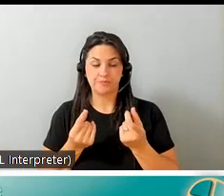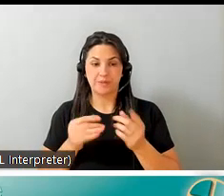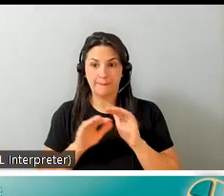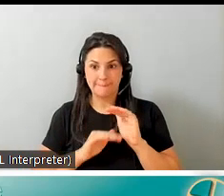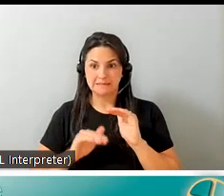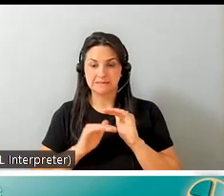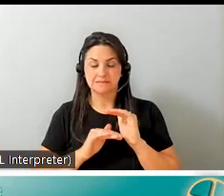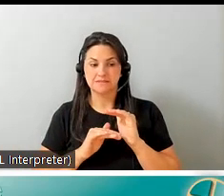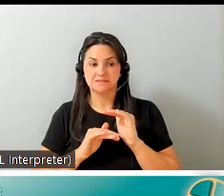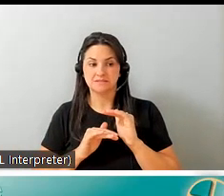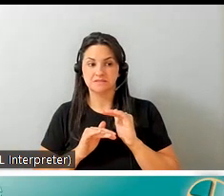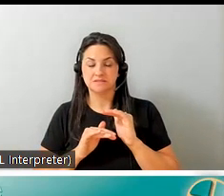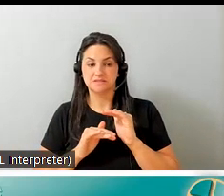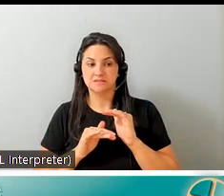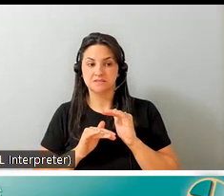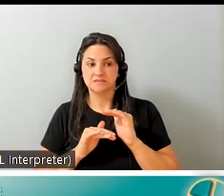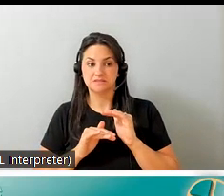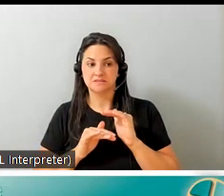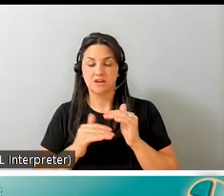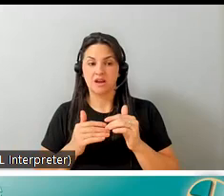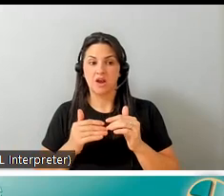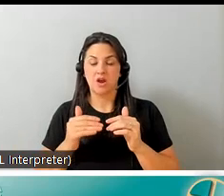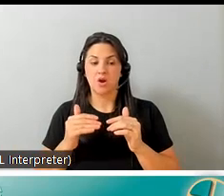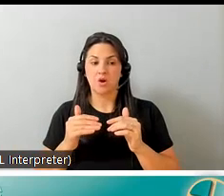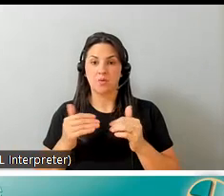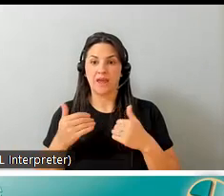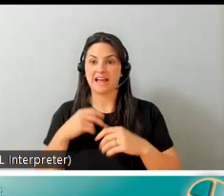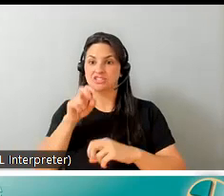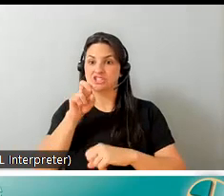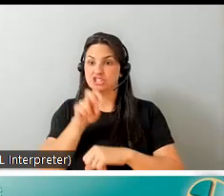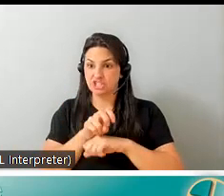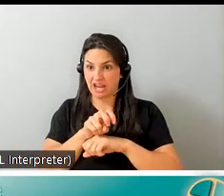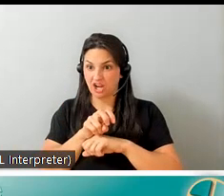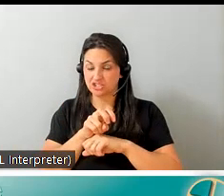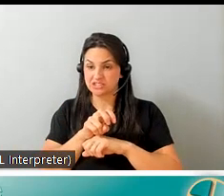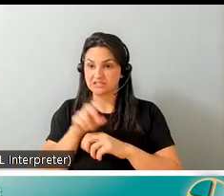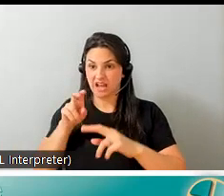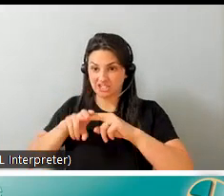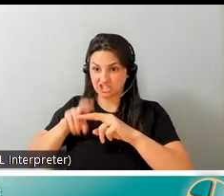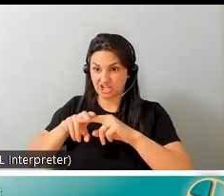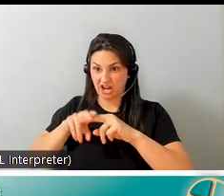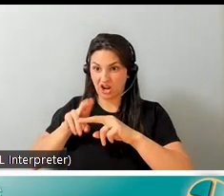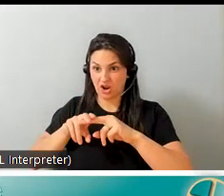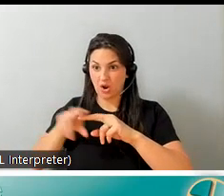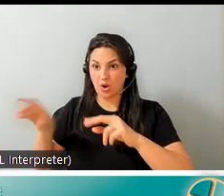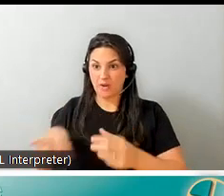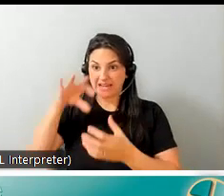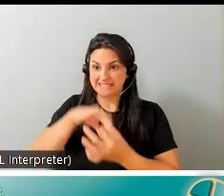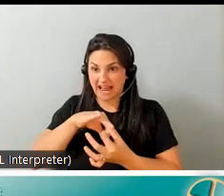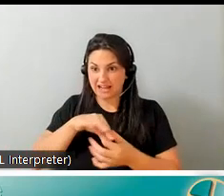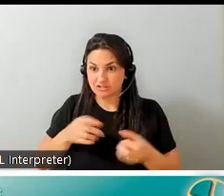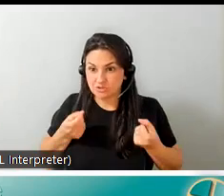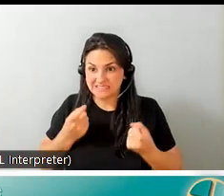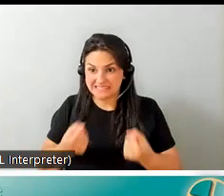what were effectively some chairs onto some downhill skis to create some winter sleds uh